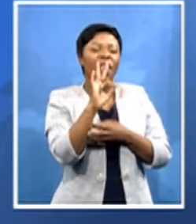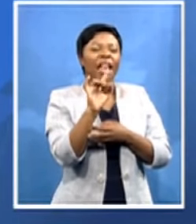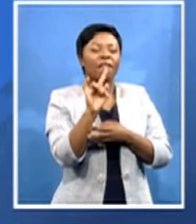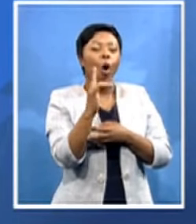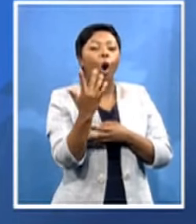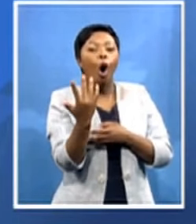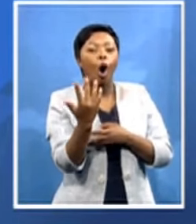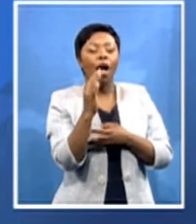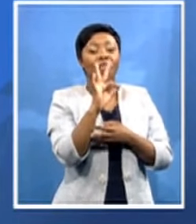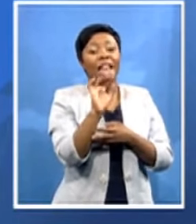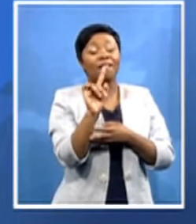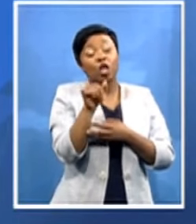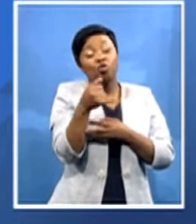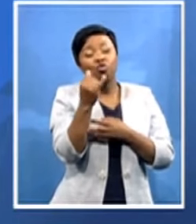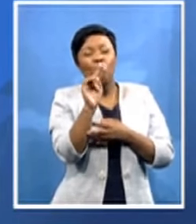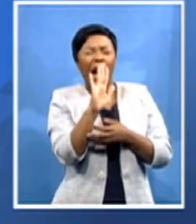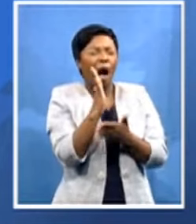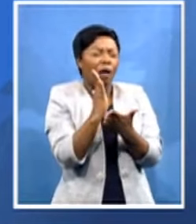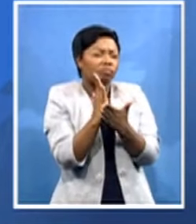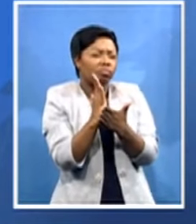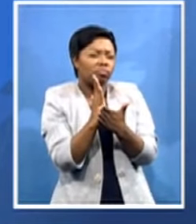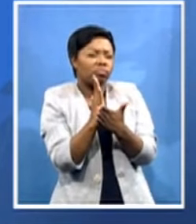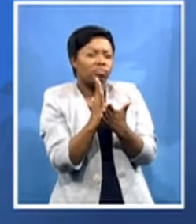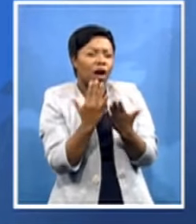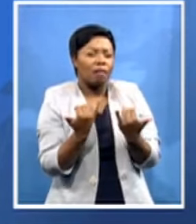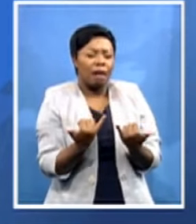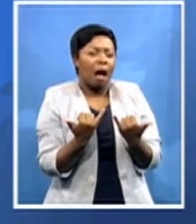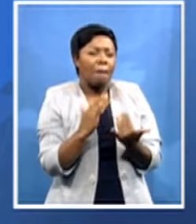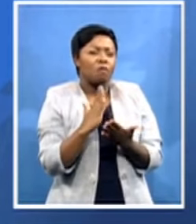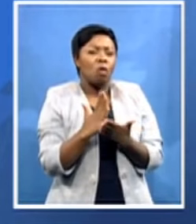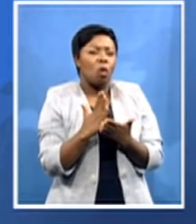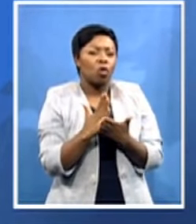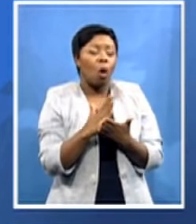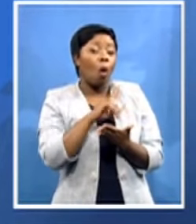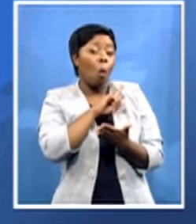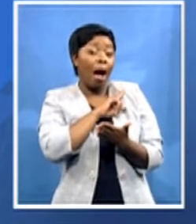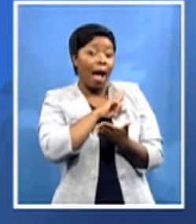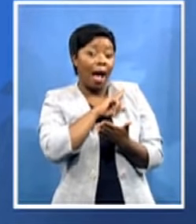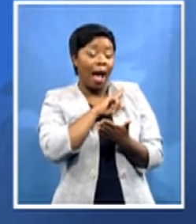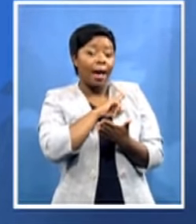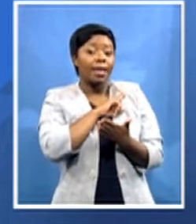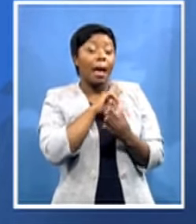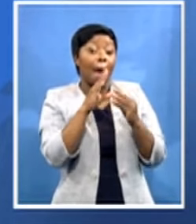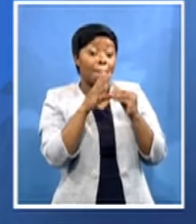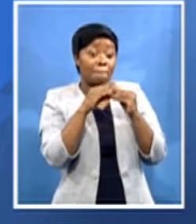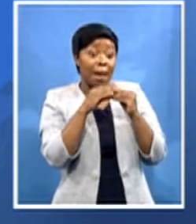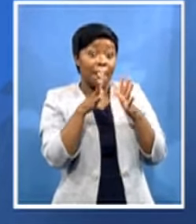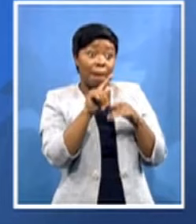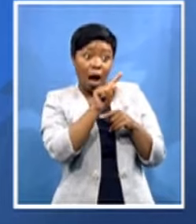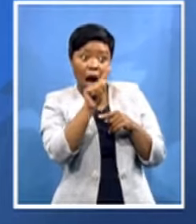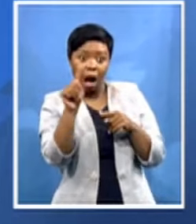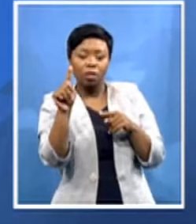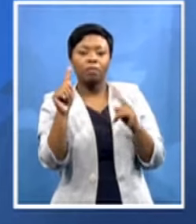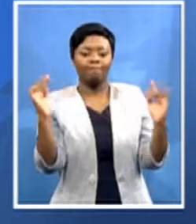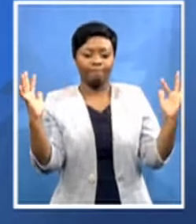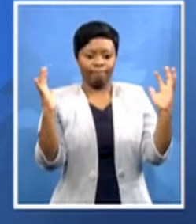sure as of now because when the members come they will have to sit and agree on the processes and it